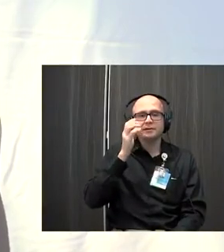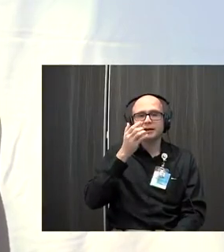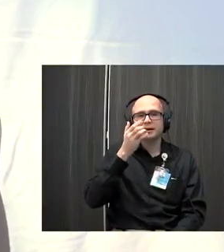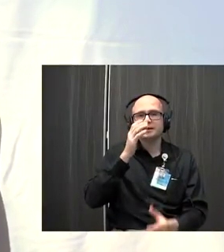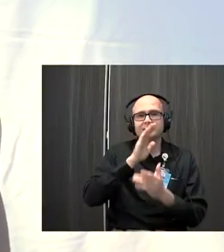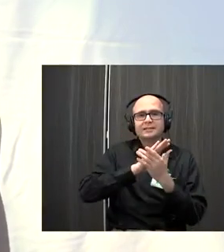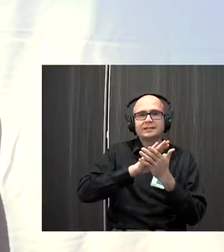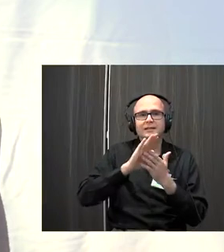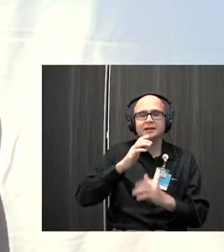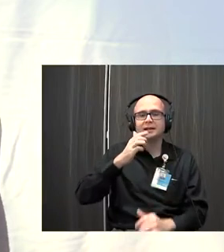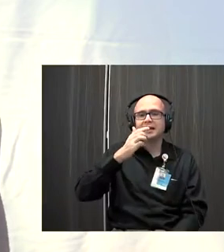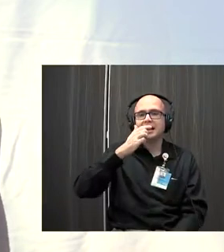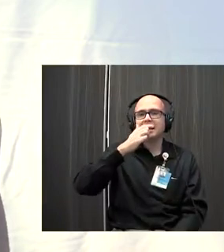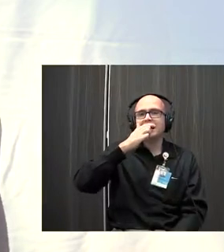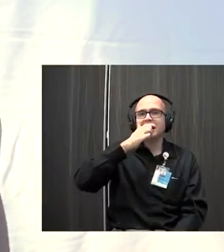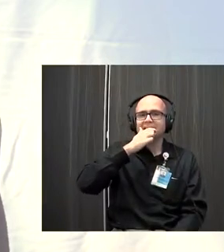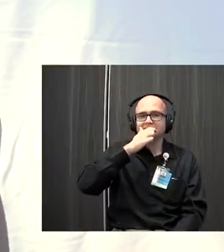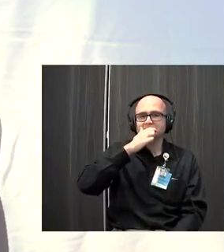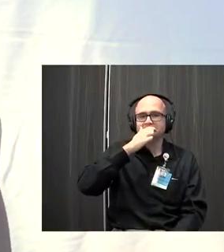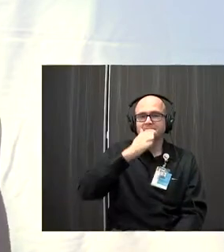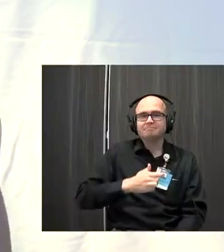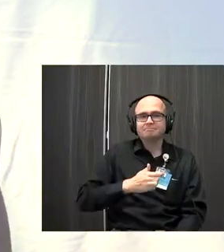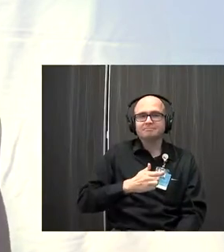nice, big bite.